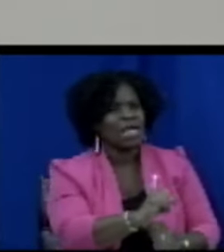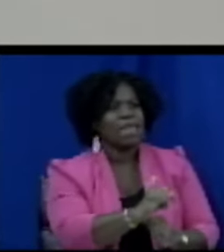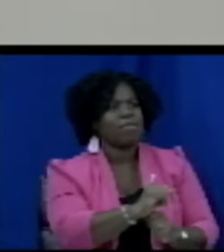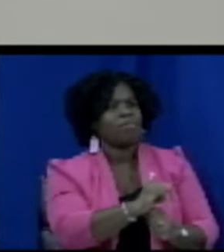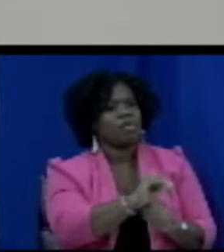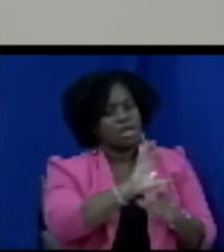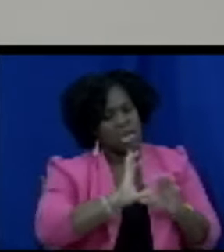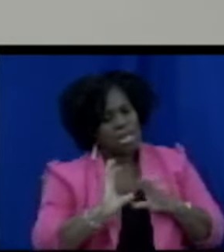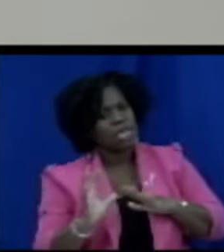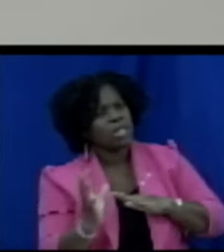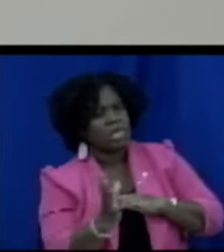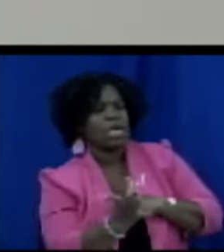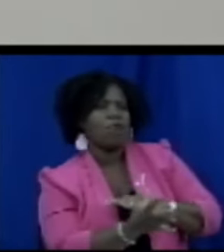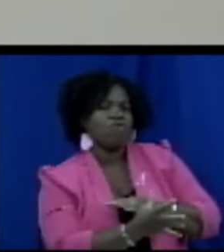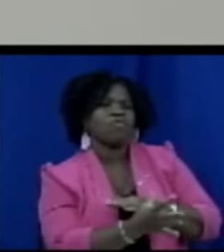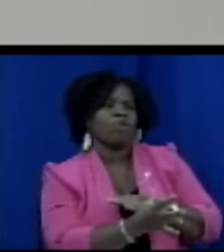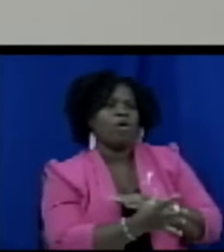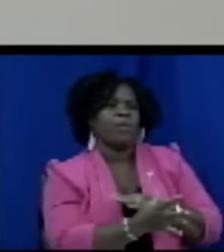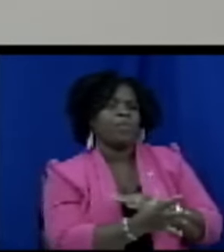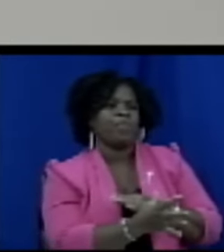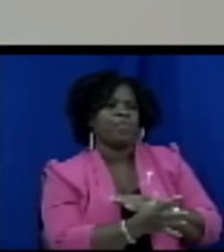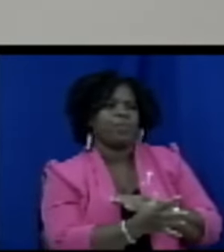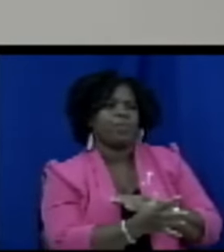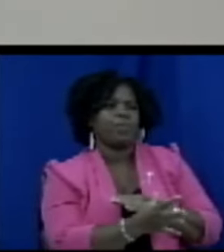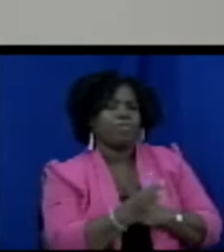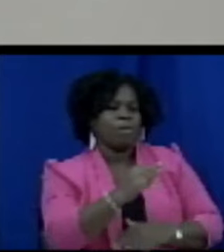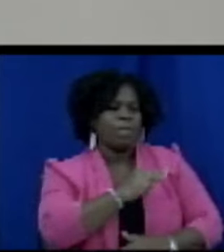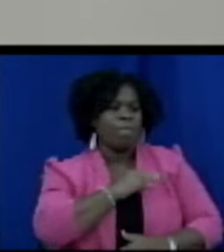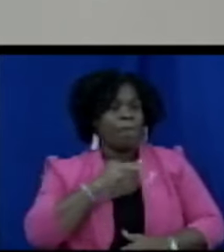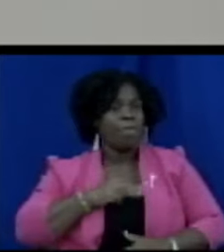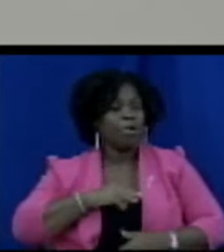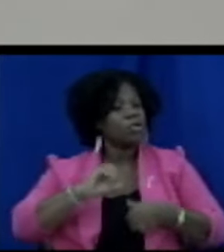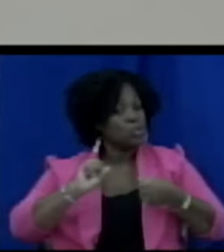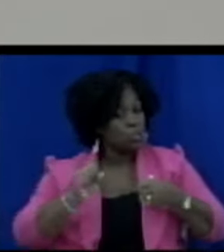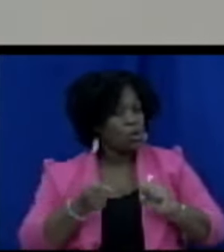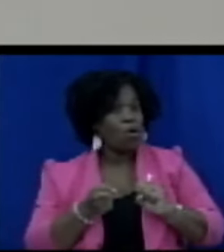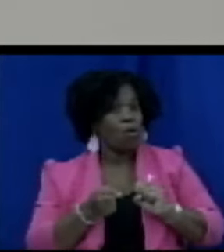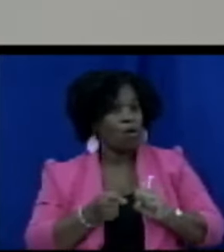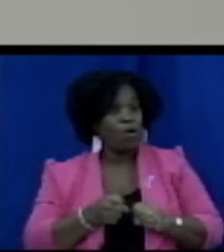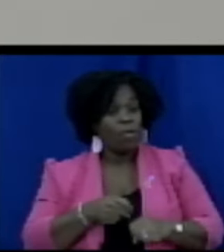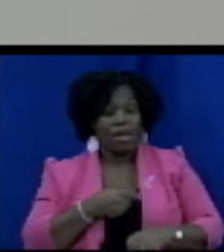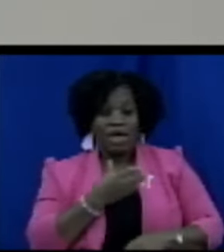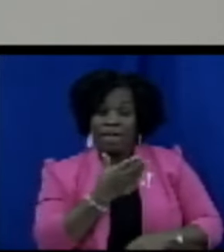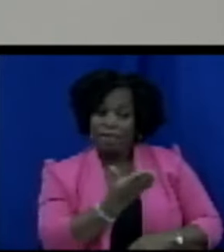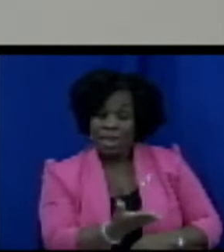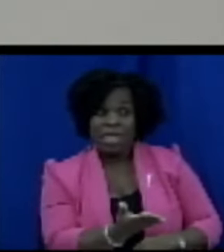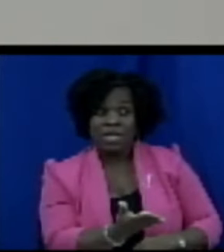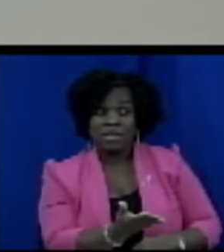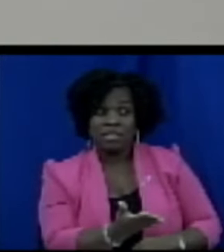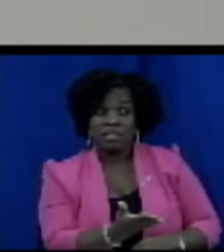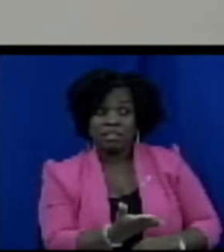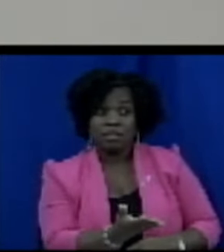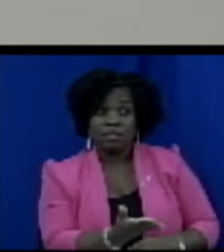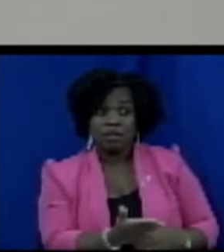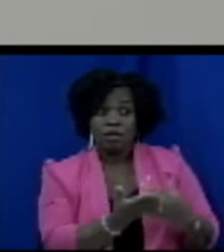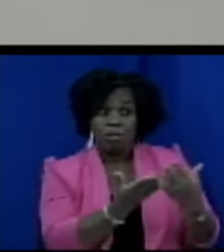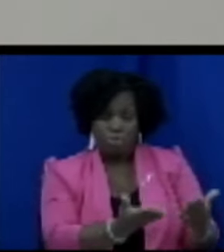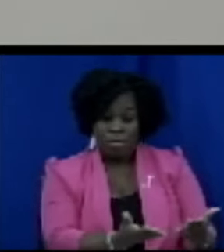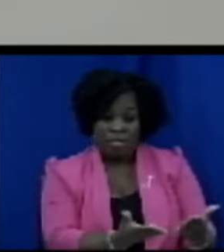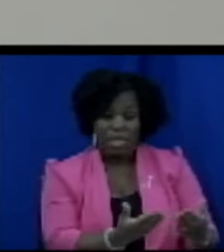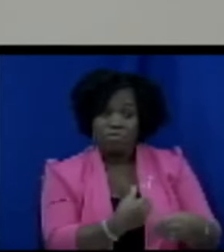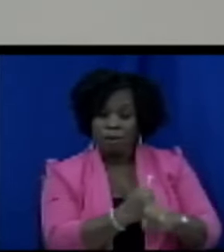have that relationship with and as such this repeal that is being done today and this